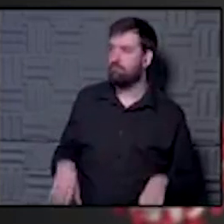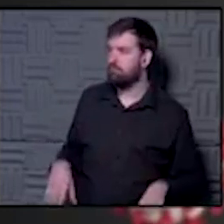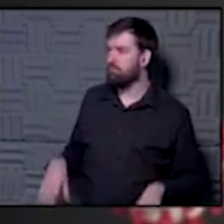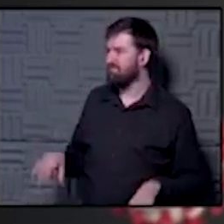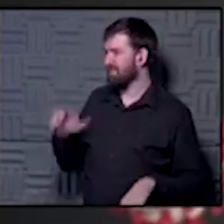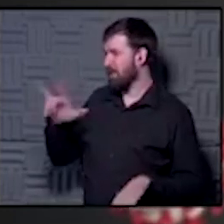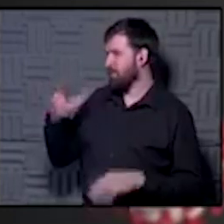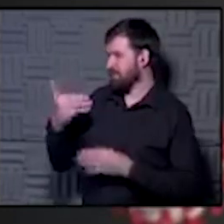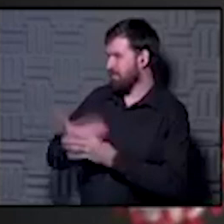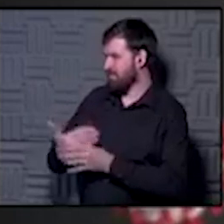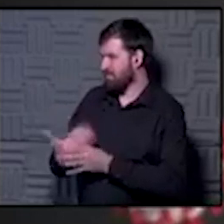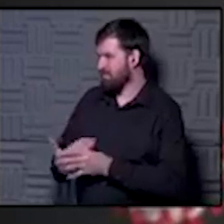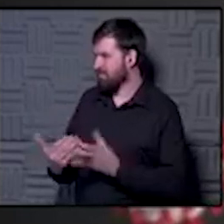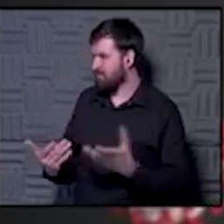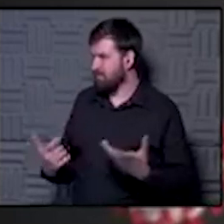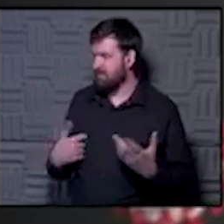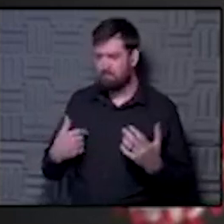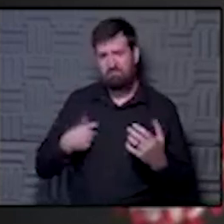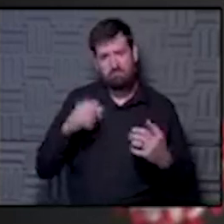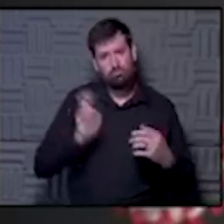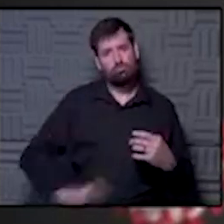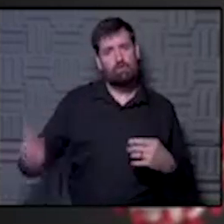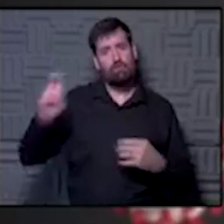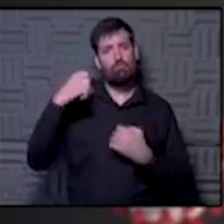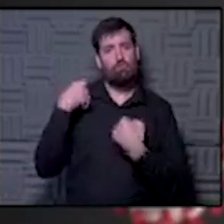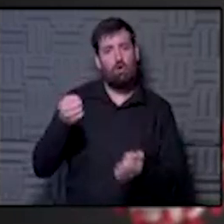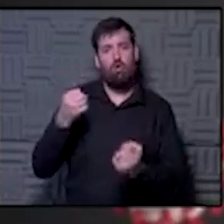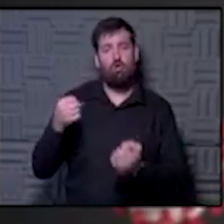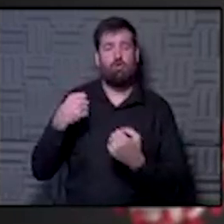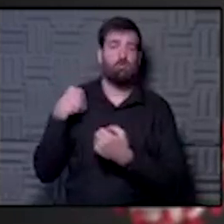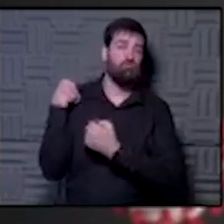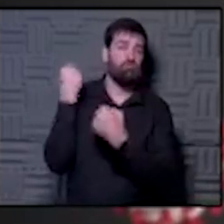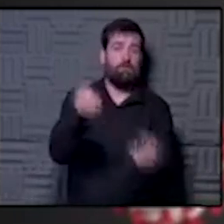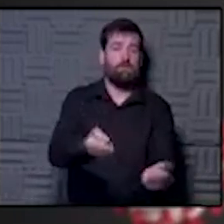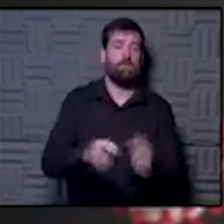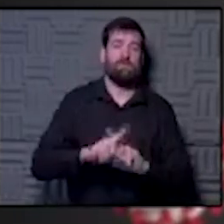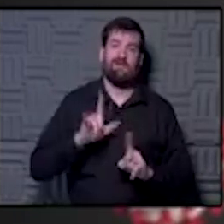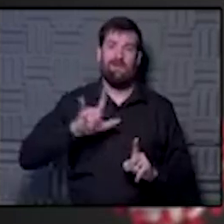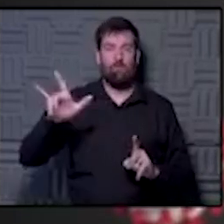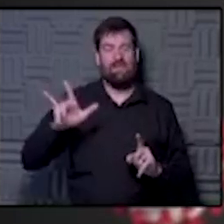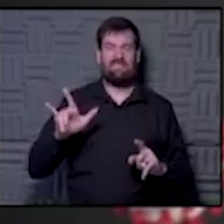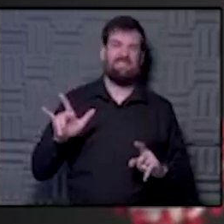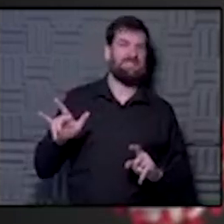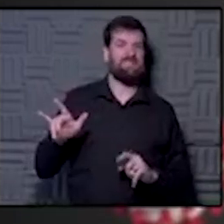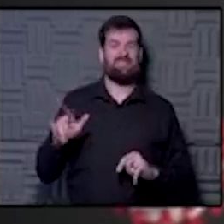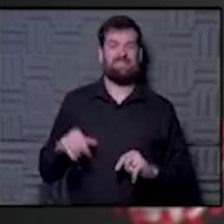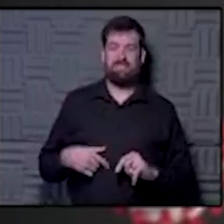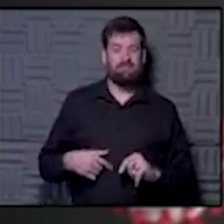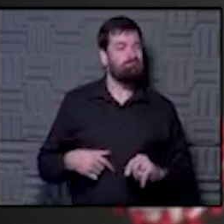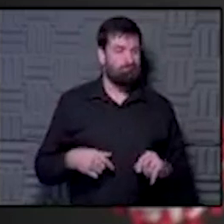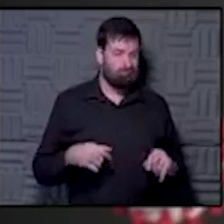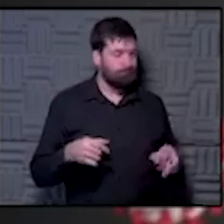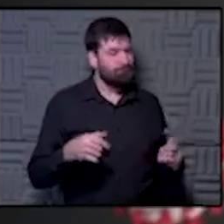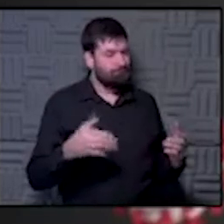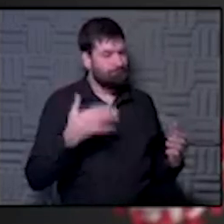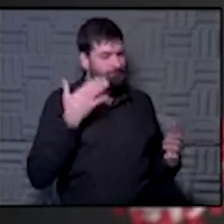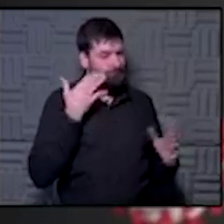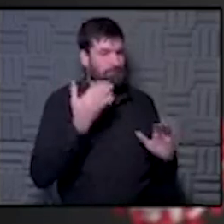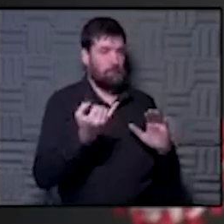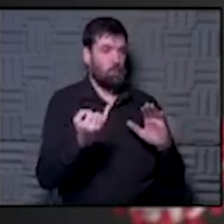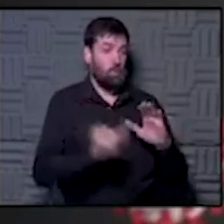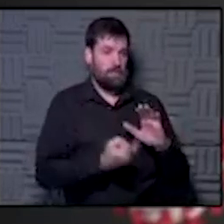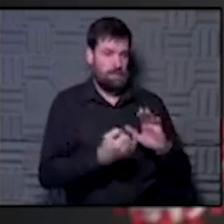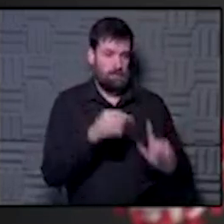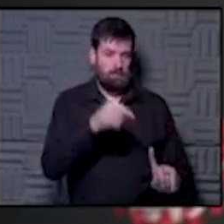Airplanes bug me. I'm not so bad. I'm traveling in a car, driving. I think I'm okay with that. But the airplane thing. Yeah. You know, to the quarantine,